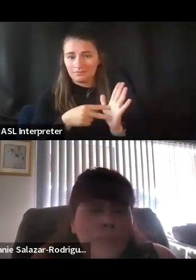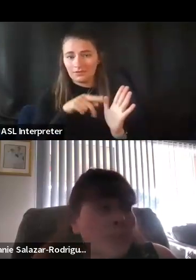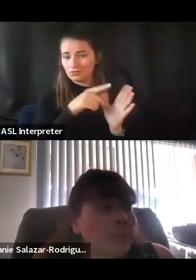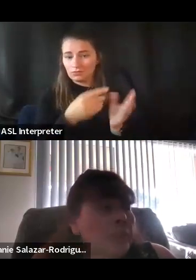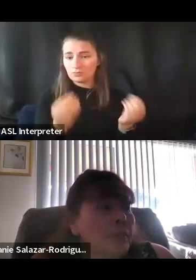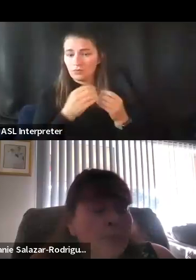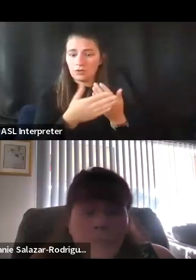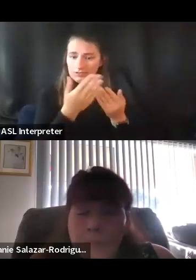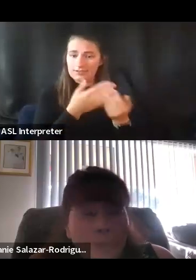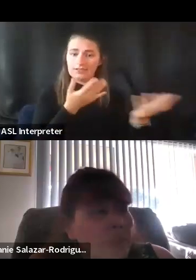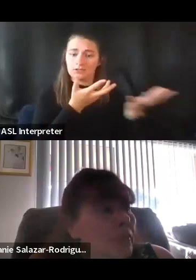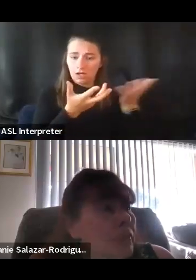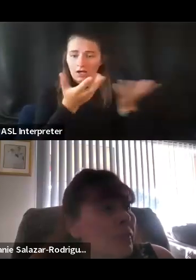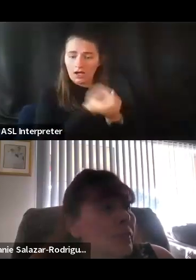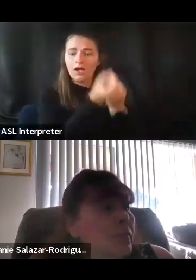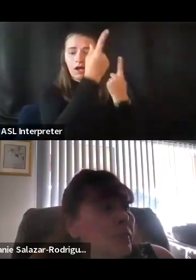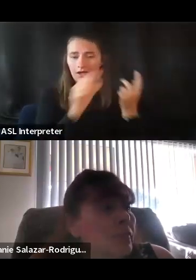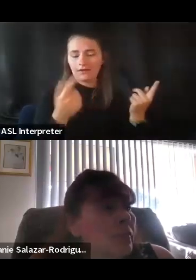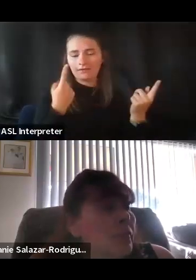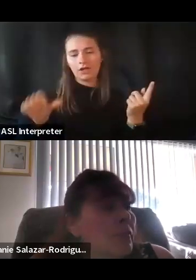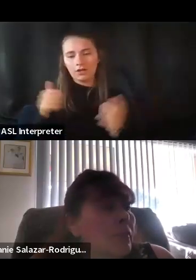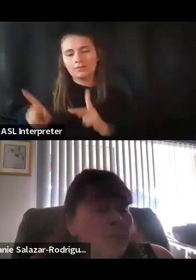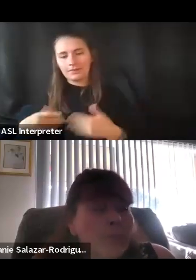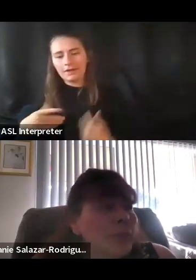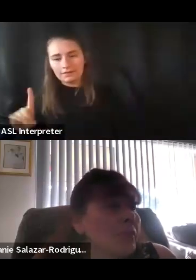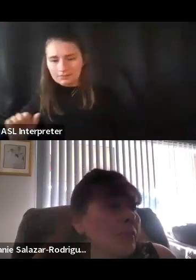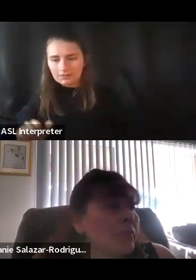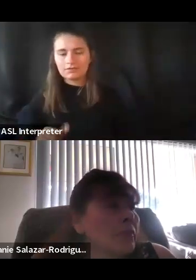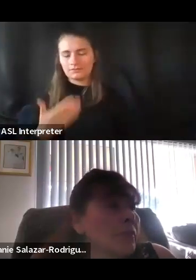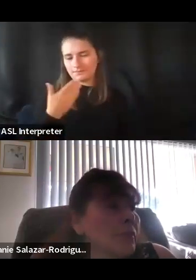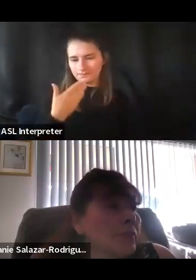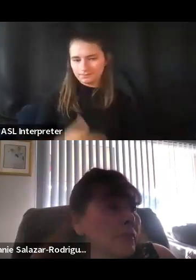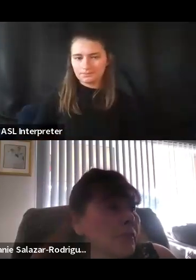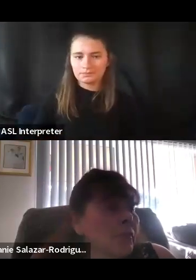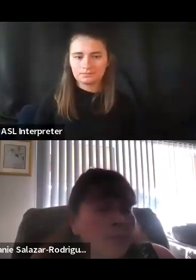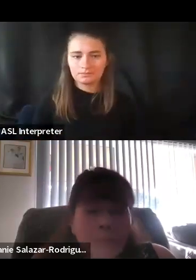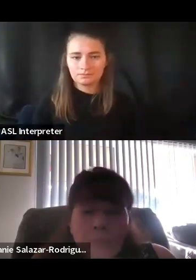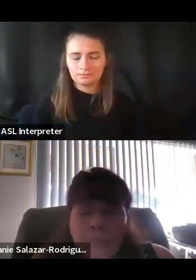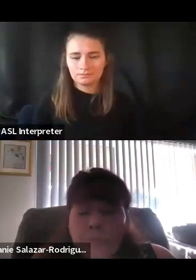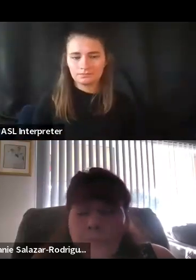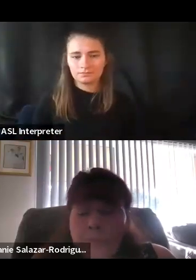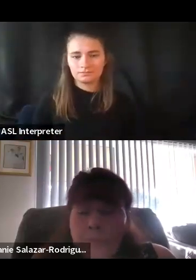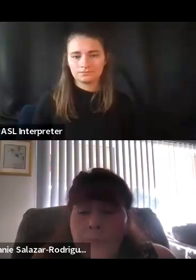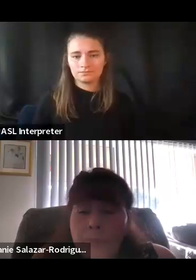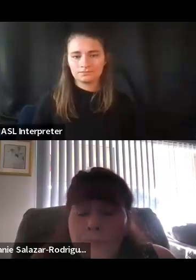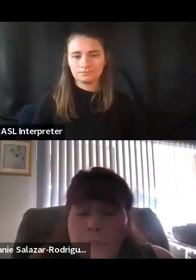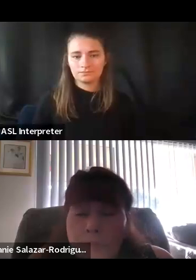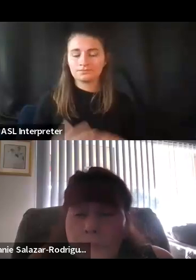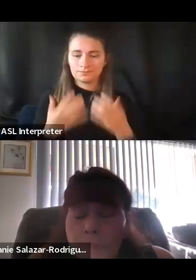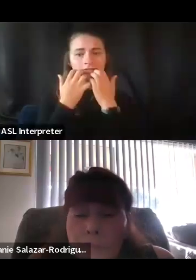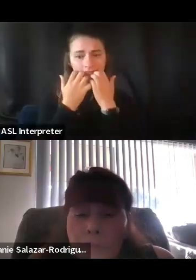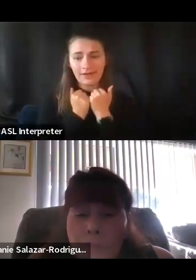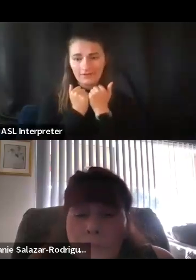to people with disabilities. So thank you. It's an actually valuable lesson for all of us.